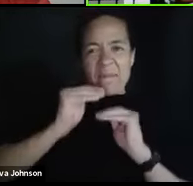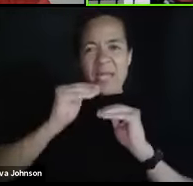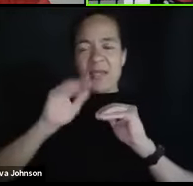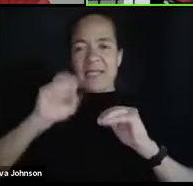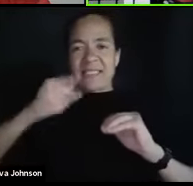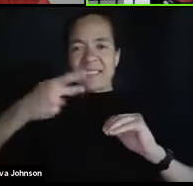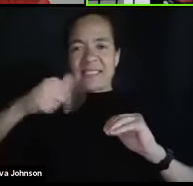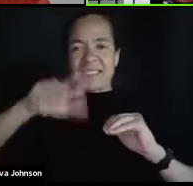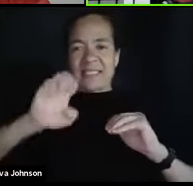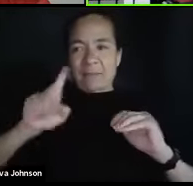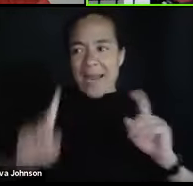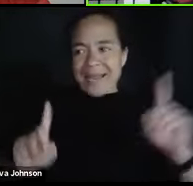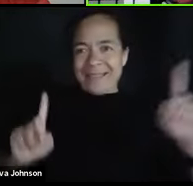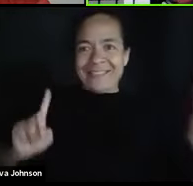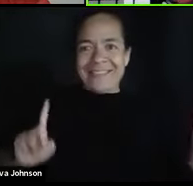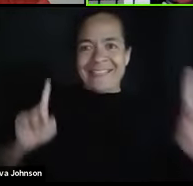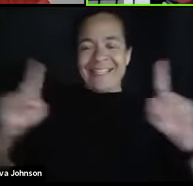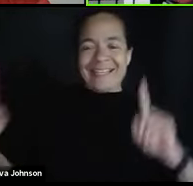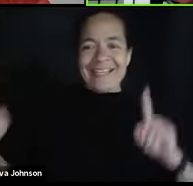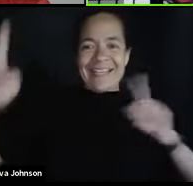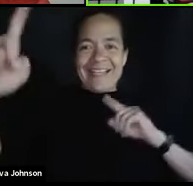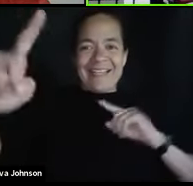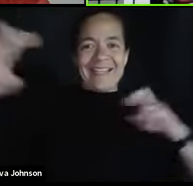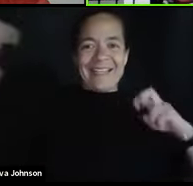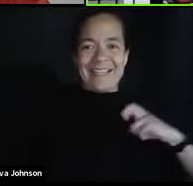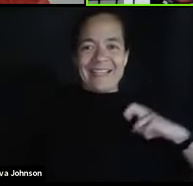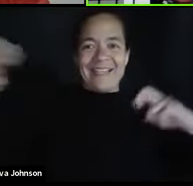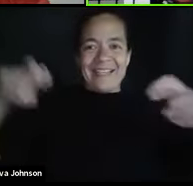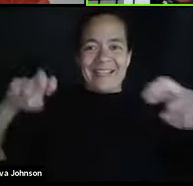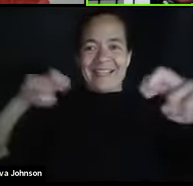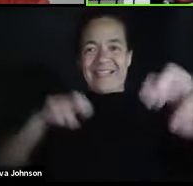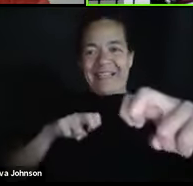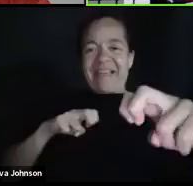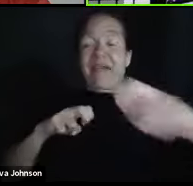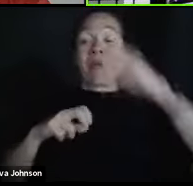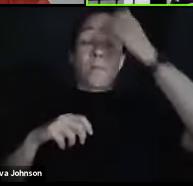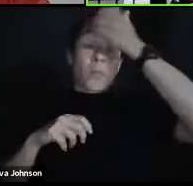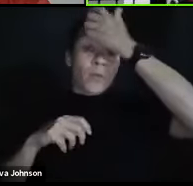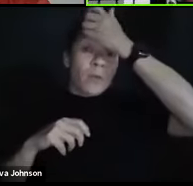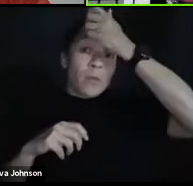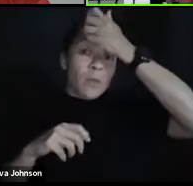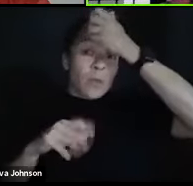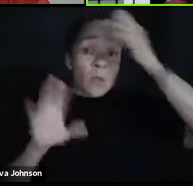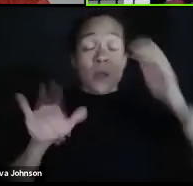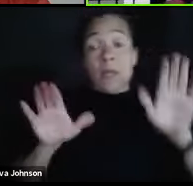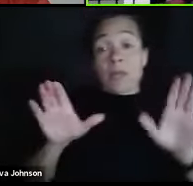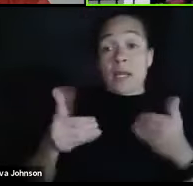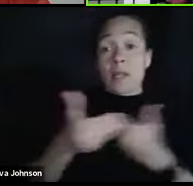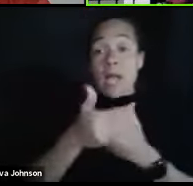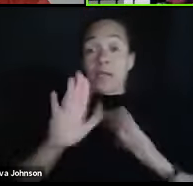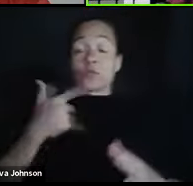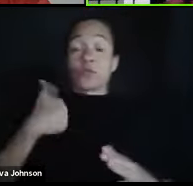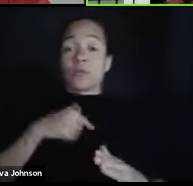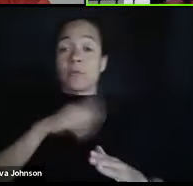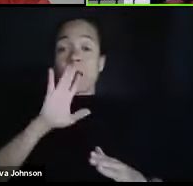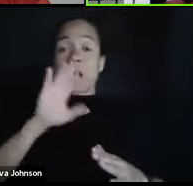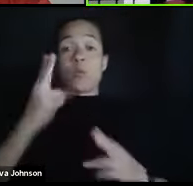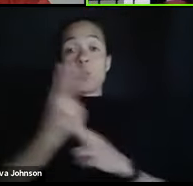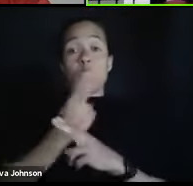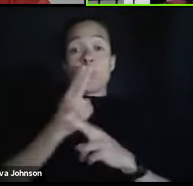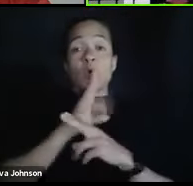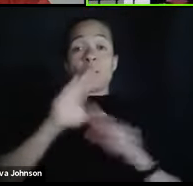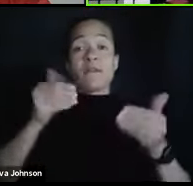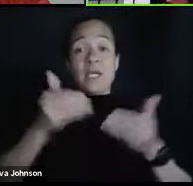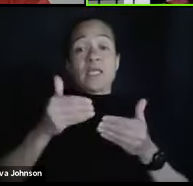we're going to be able to teach our classes. The classroom that I'm going to be using for introductory psychology